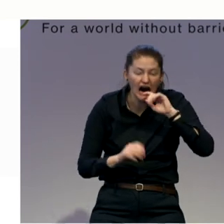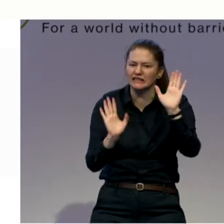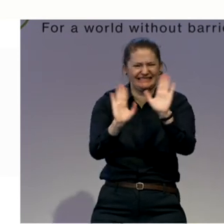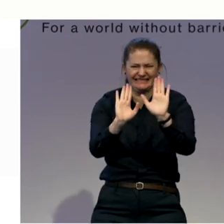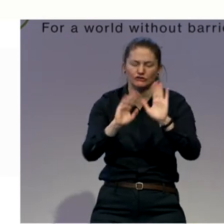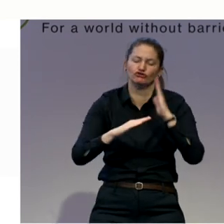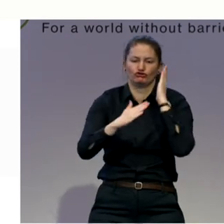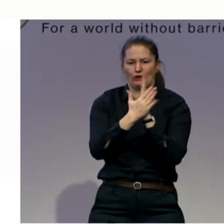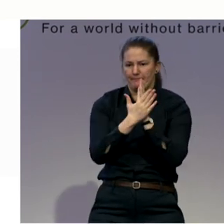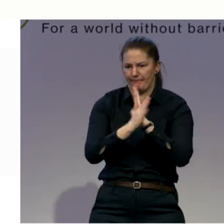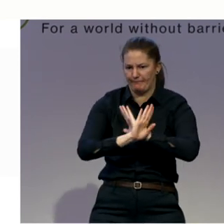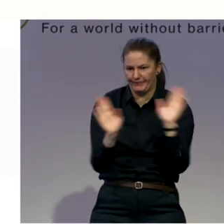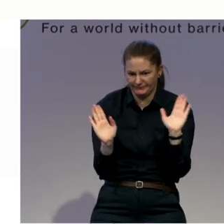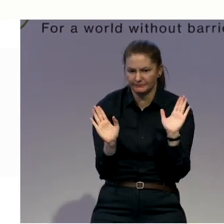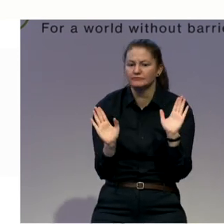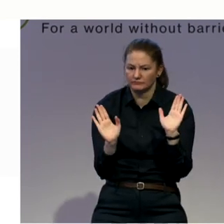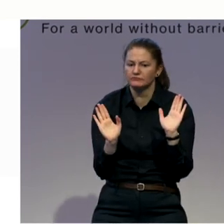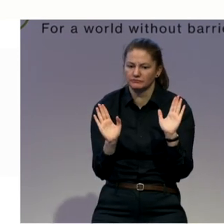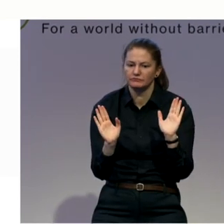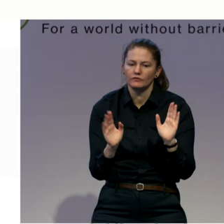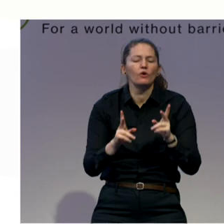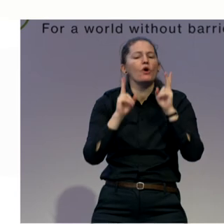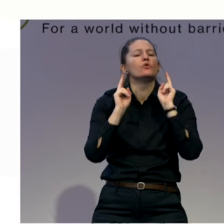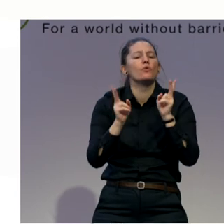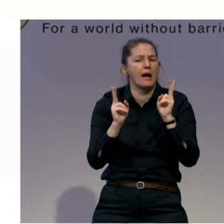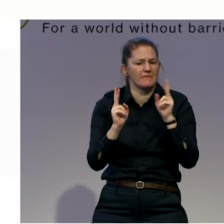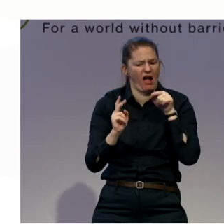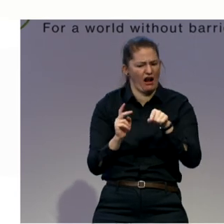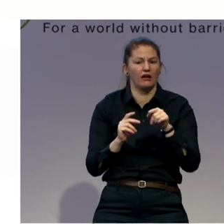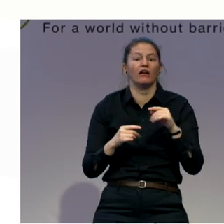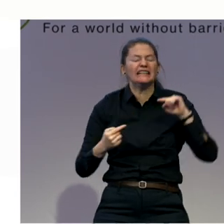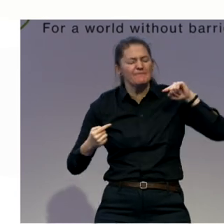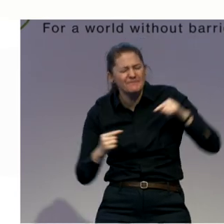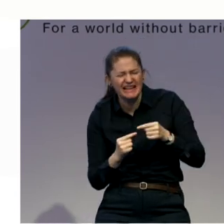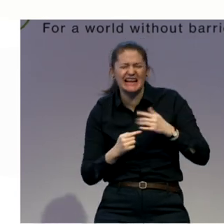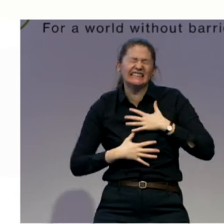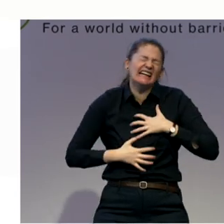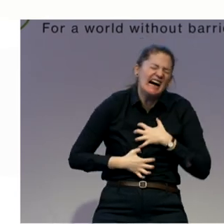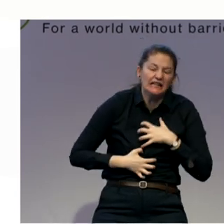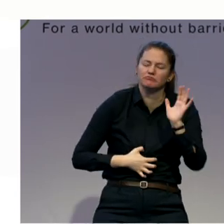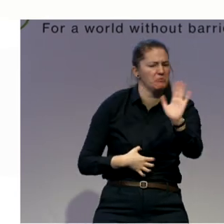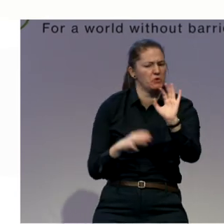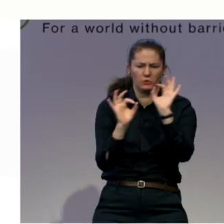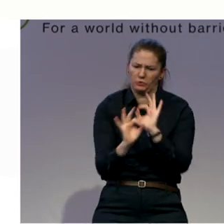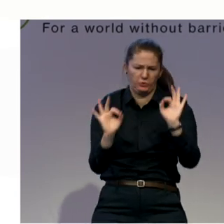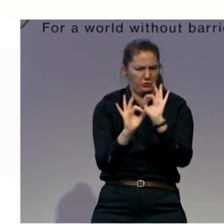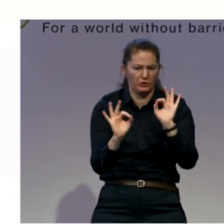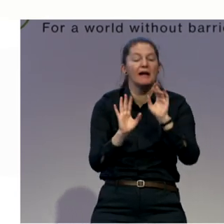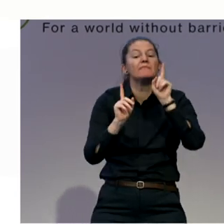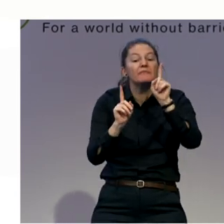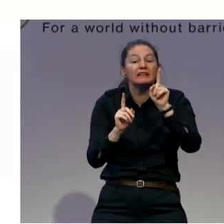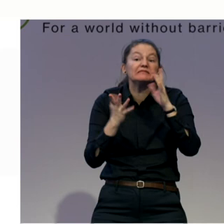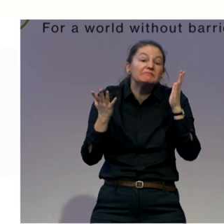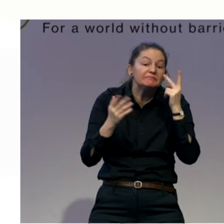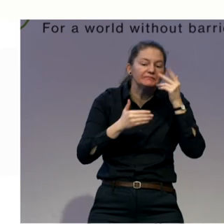-Polaris exercise, which is very beginner level. So let's start with breathing.